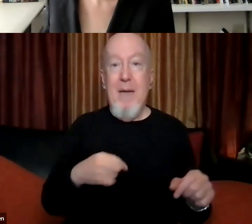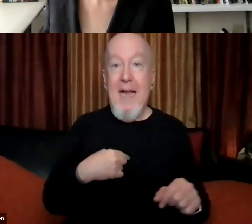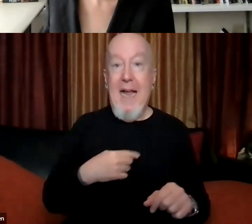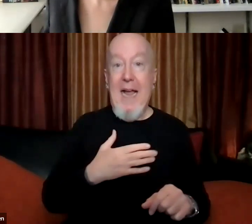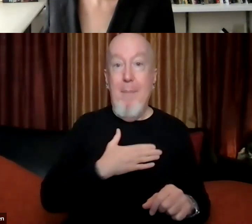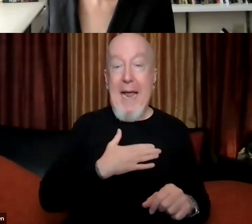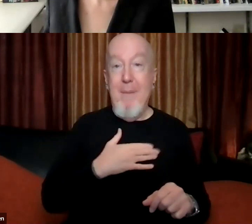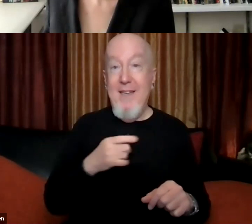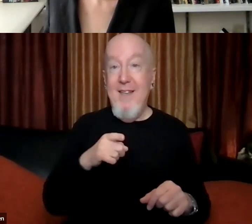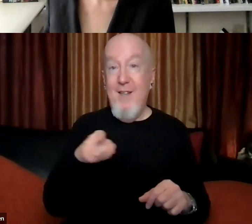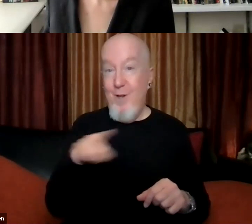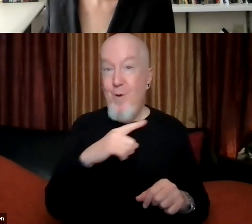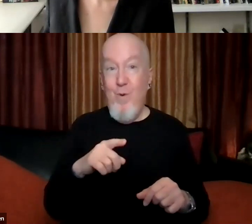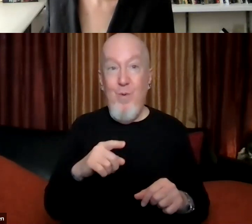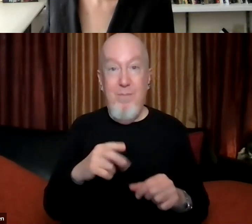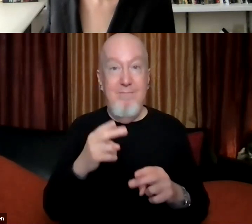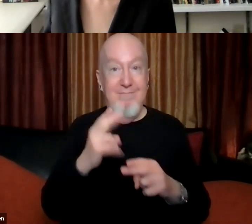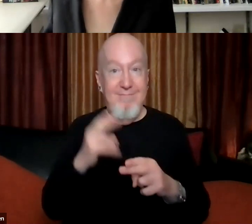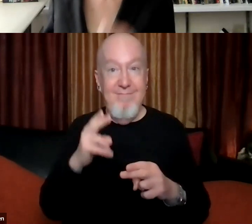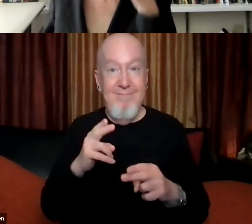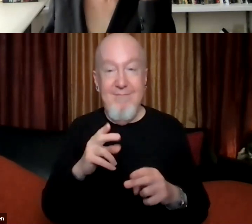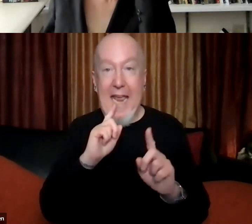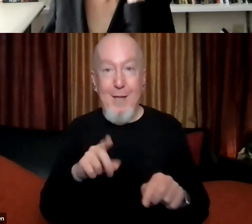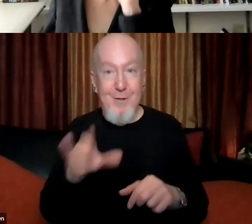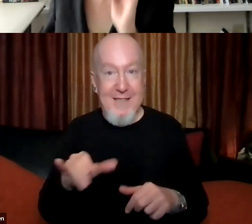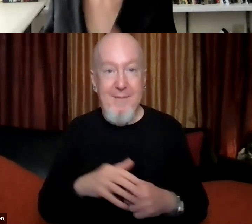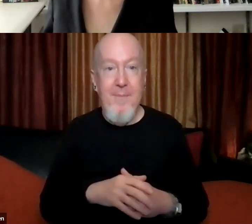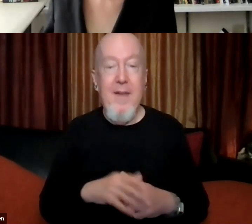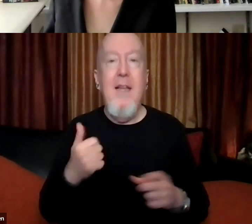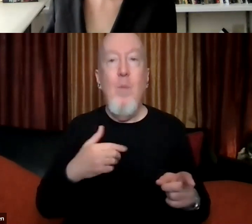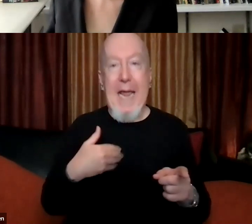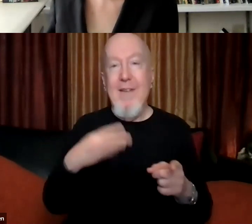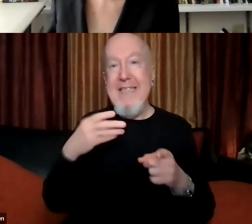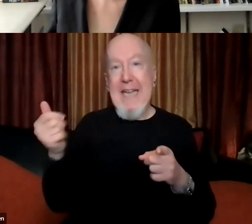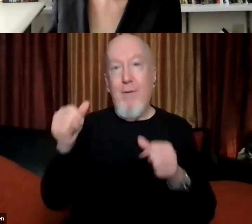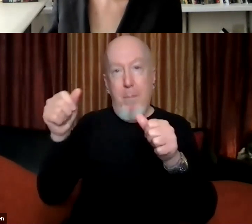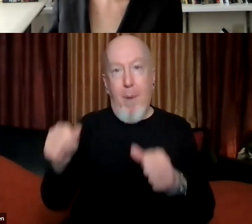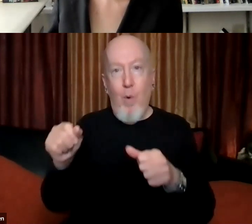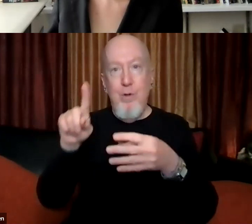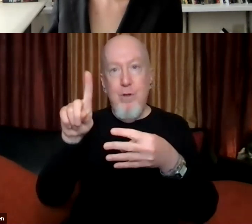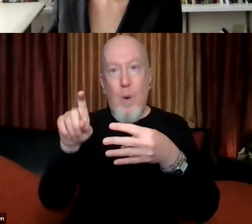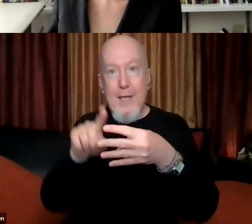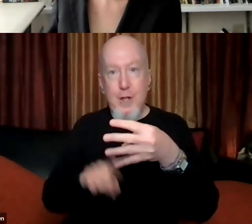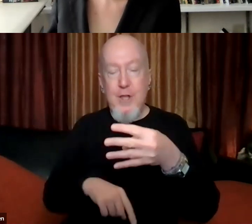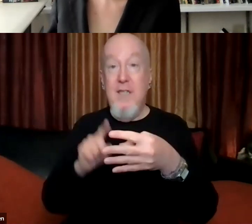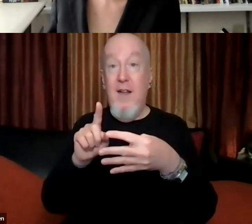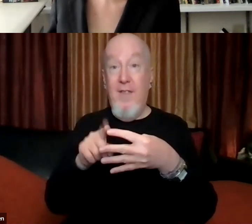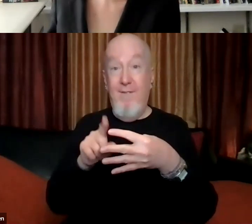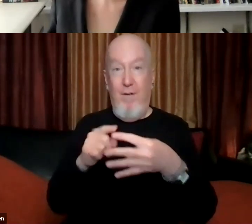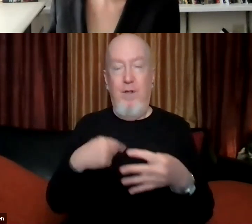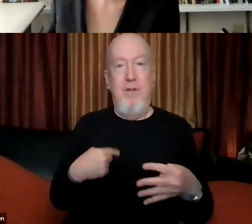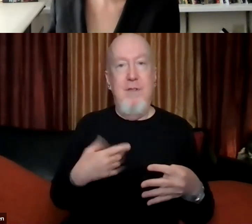were able to answer them. We, we do have several questions and I, I wanted to answer the first one